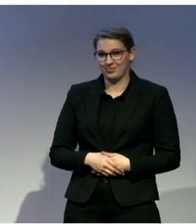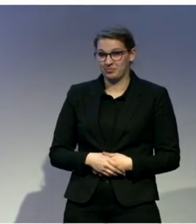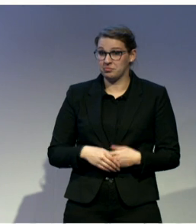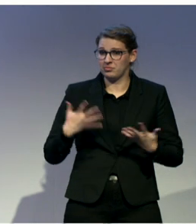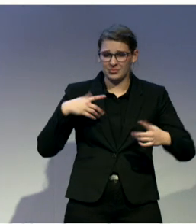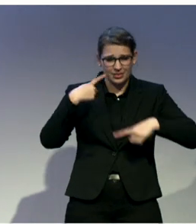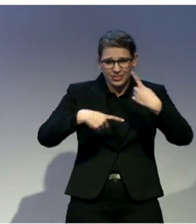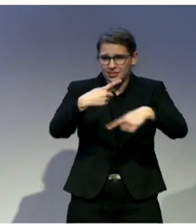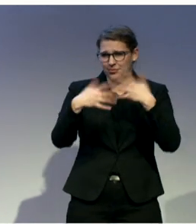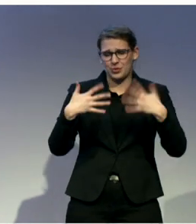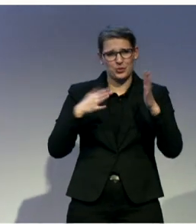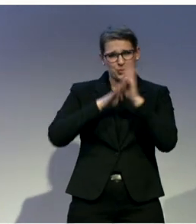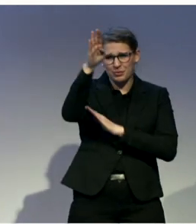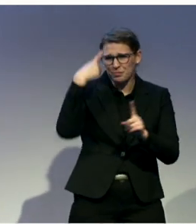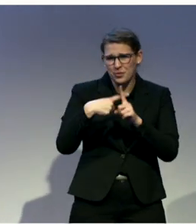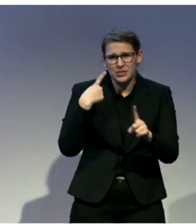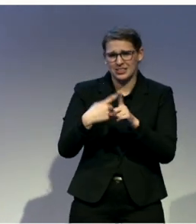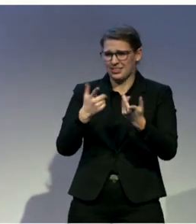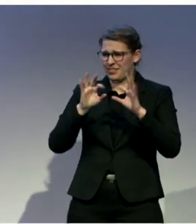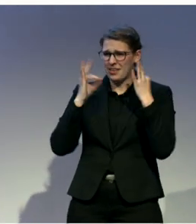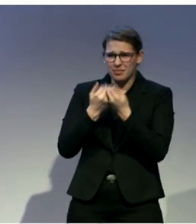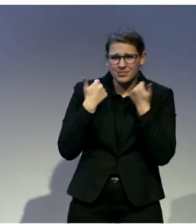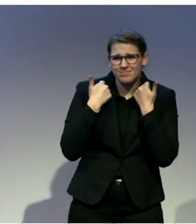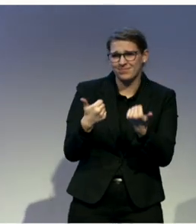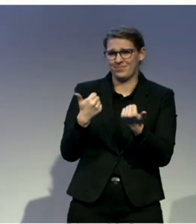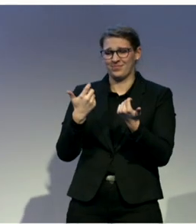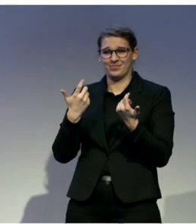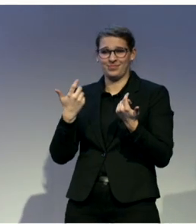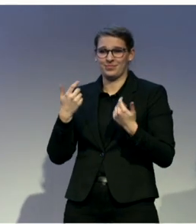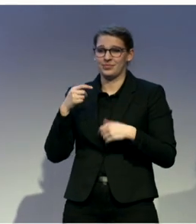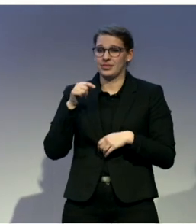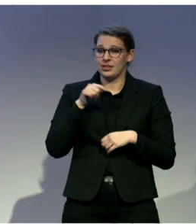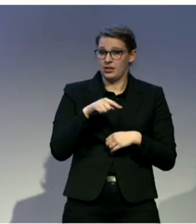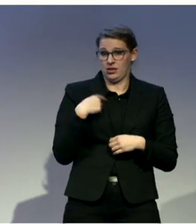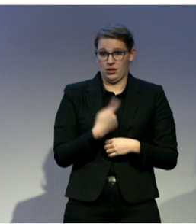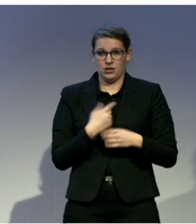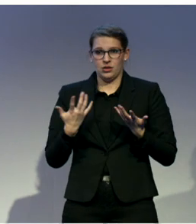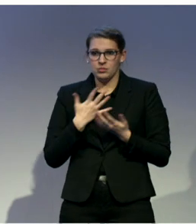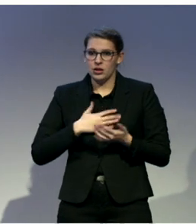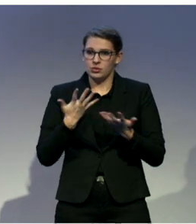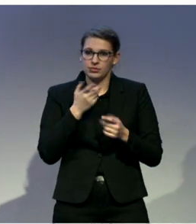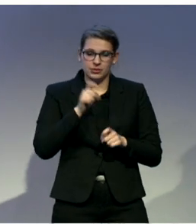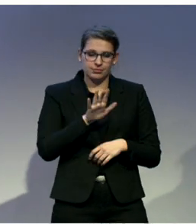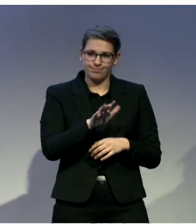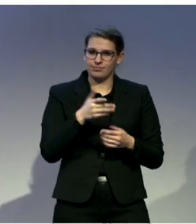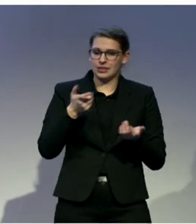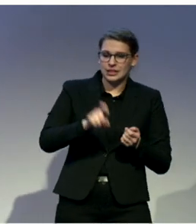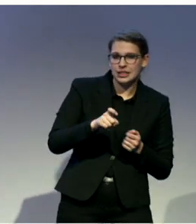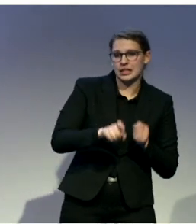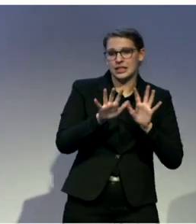We know the significance of Kinderhände for families with deaf kids and those who benefit from a visual language.